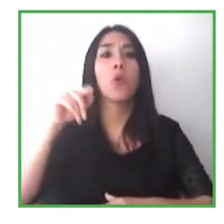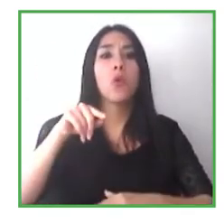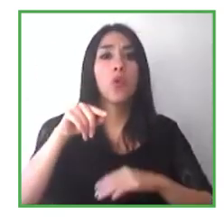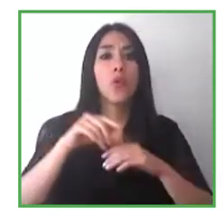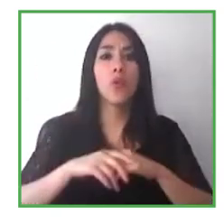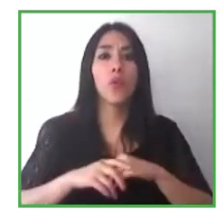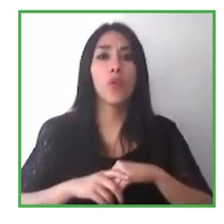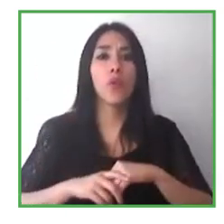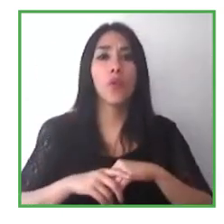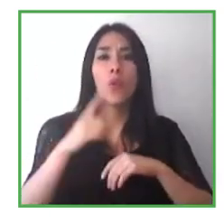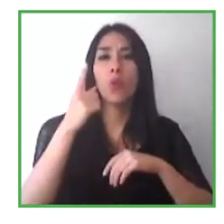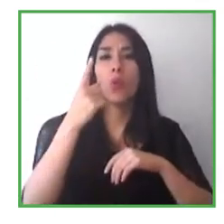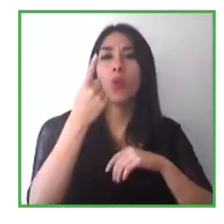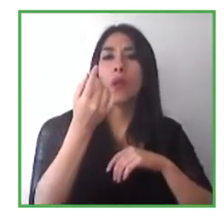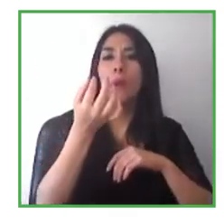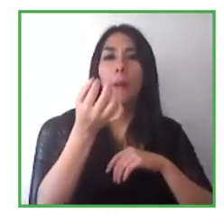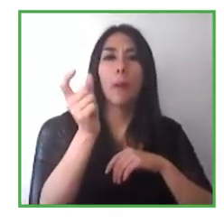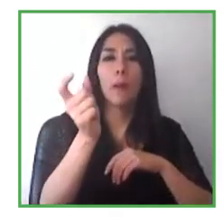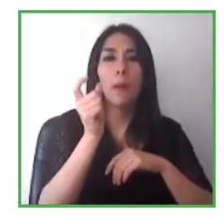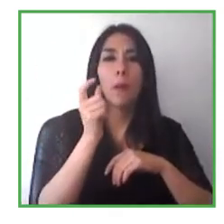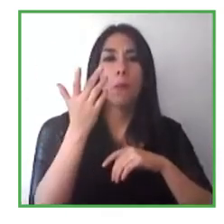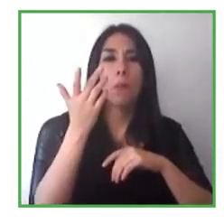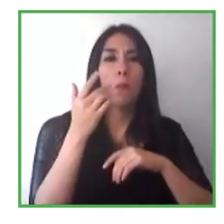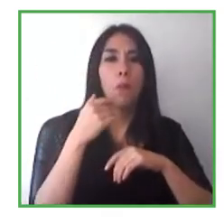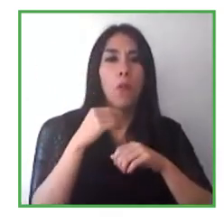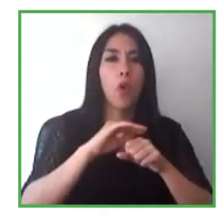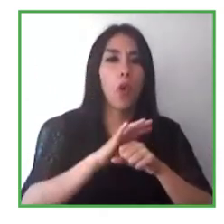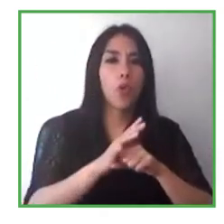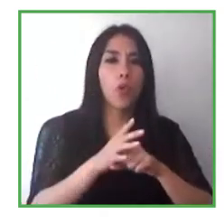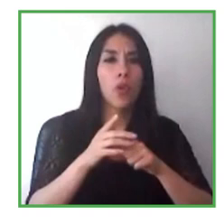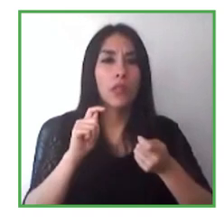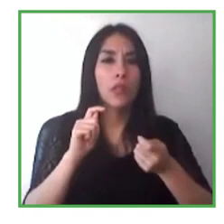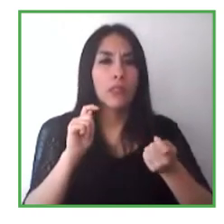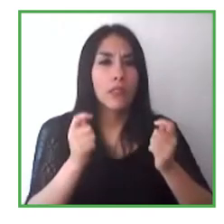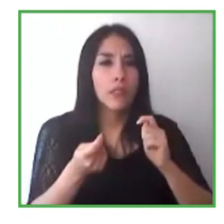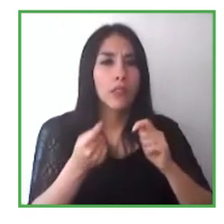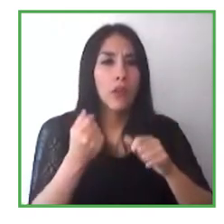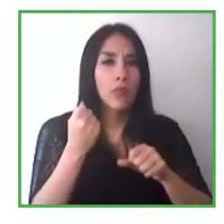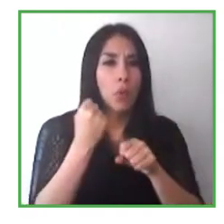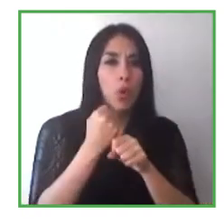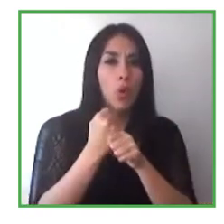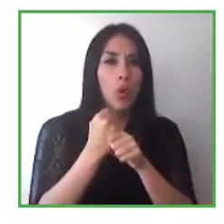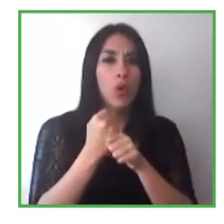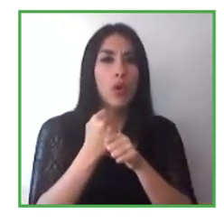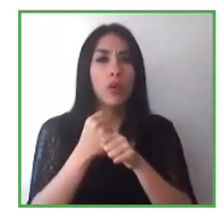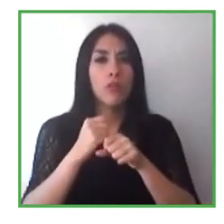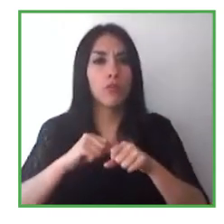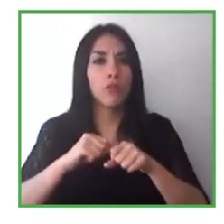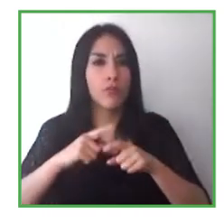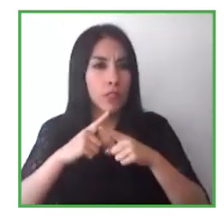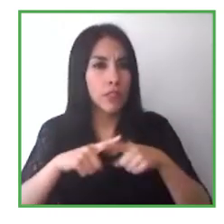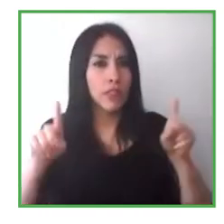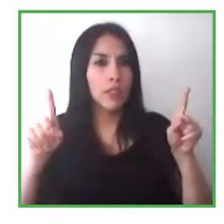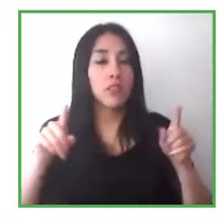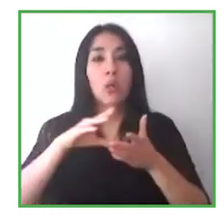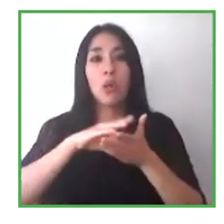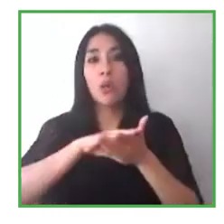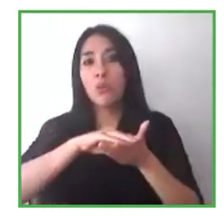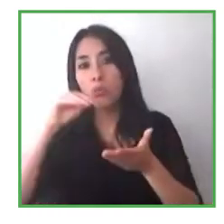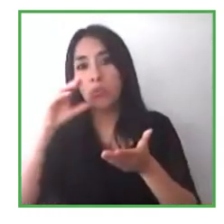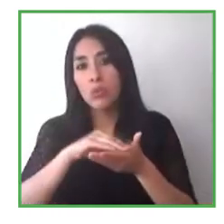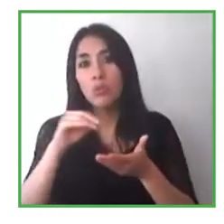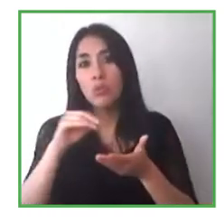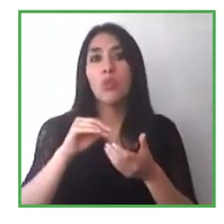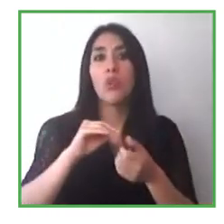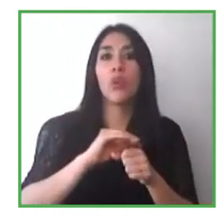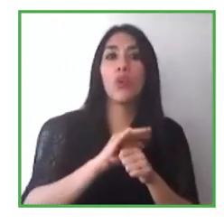What have you learned because of COVID and how have you adapted it to the work, again, of trying to drive employment of people with disabilities into IT-related